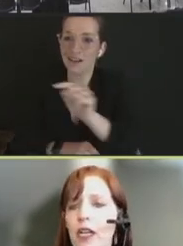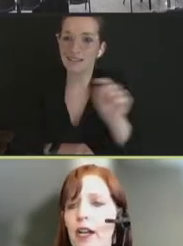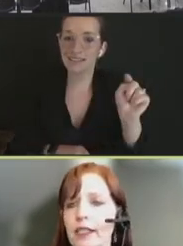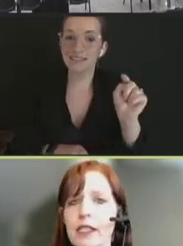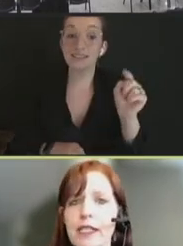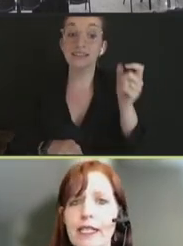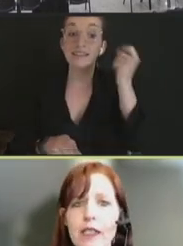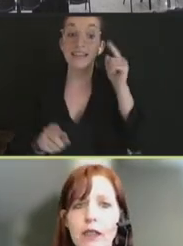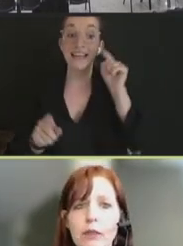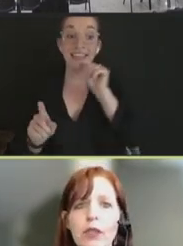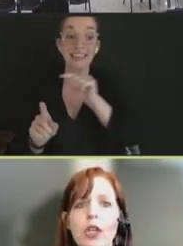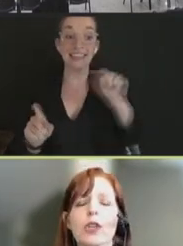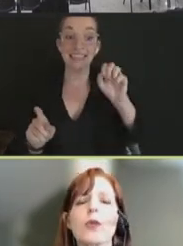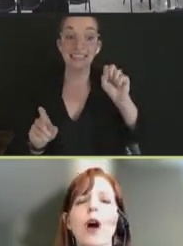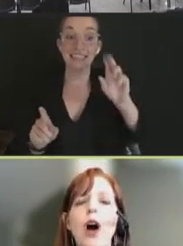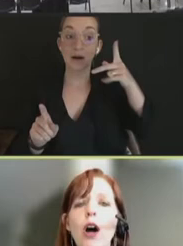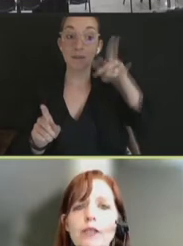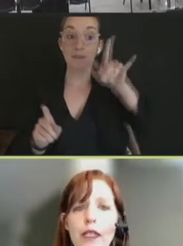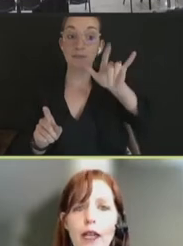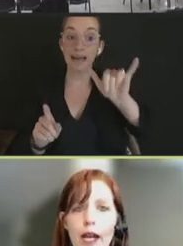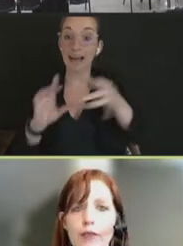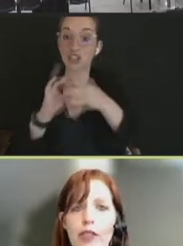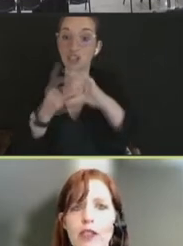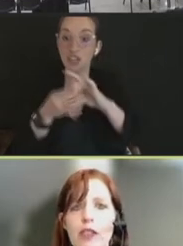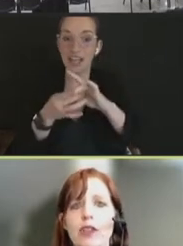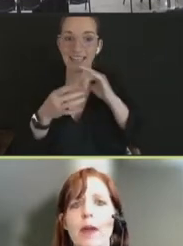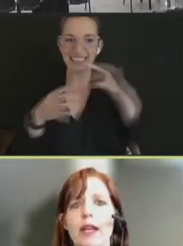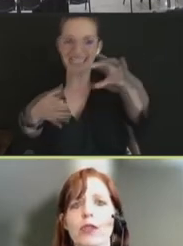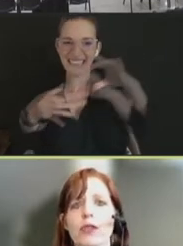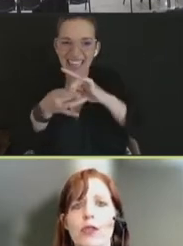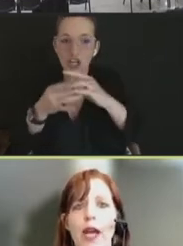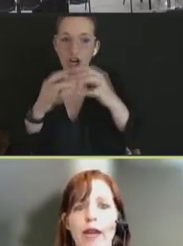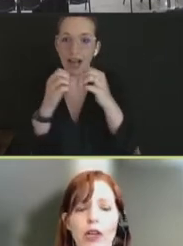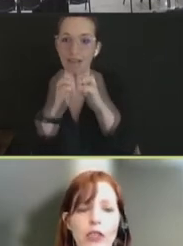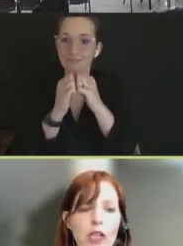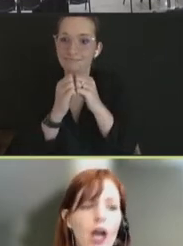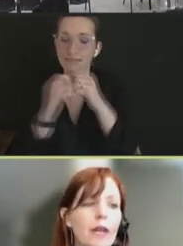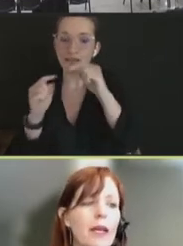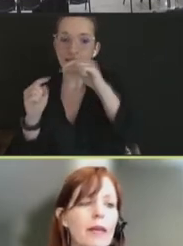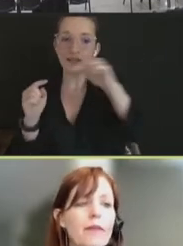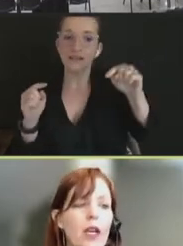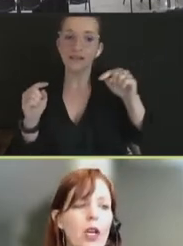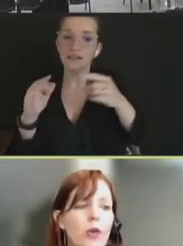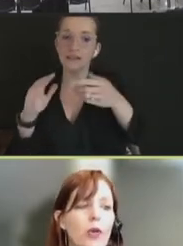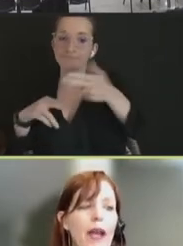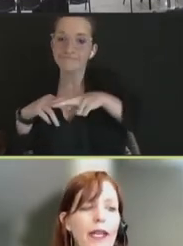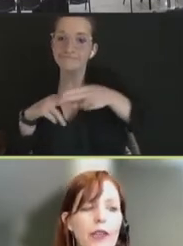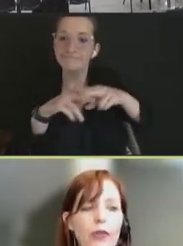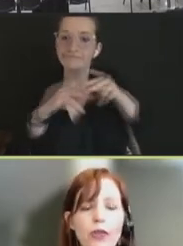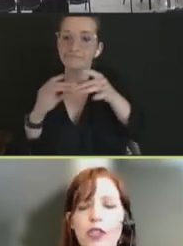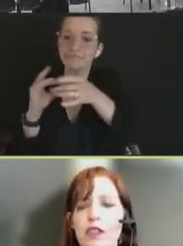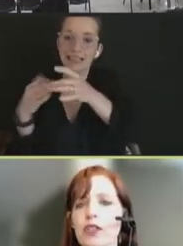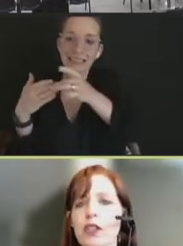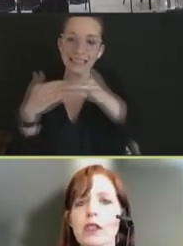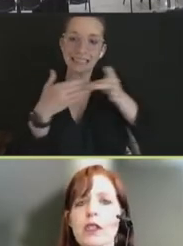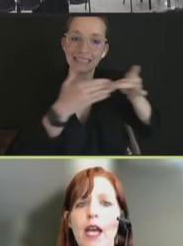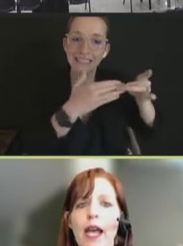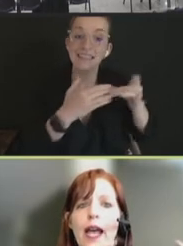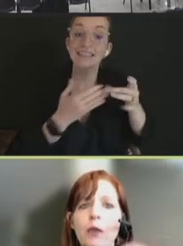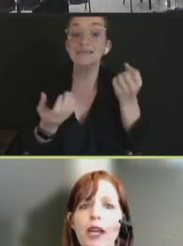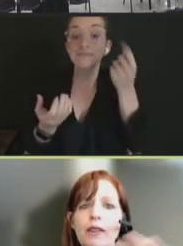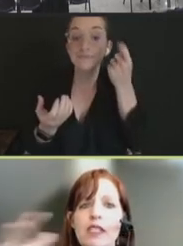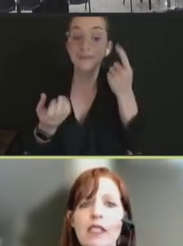interconnected system. You often have decision makers who have autonomy, who are making their own decisions,